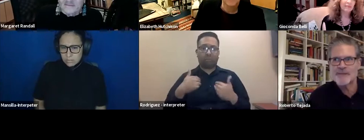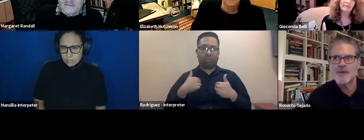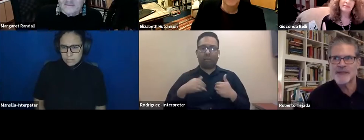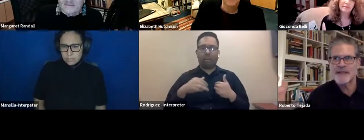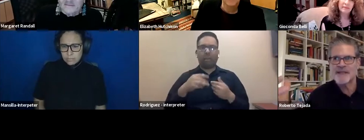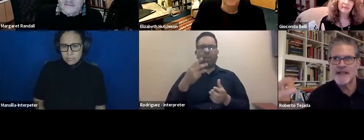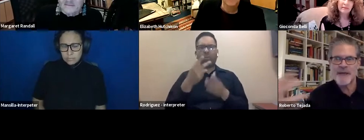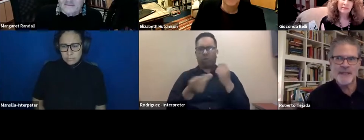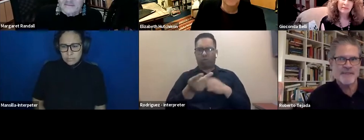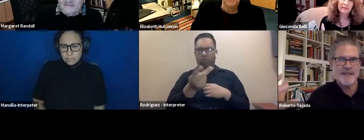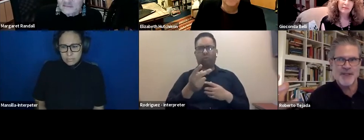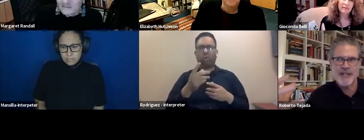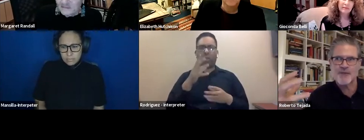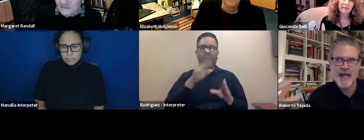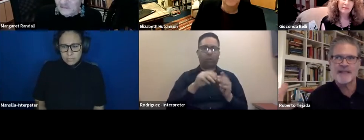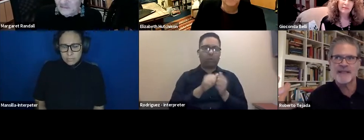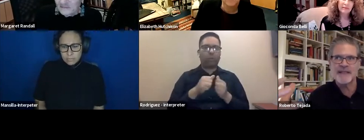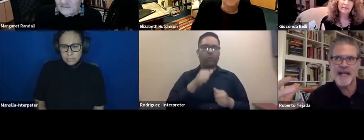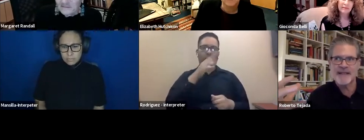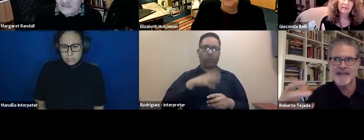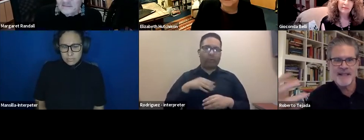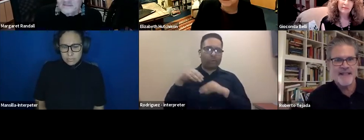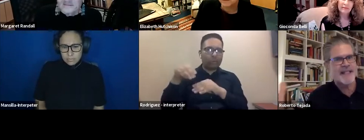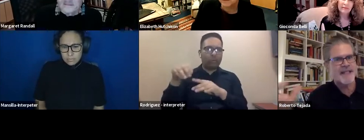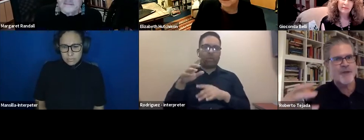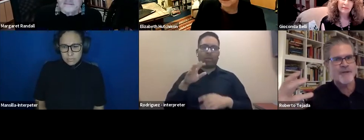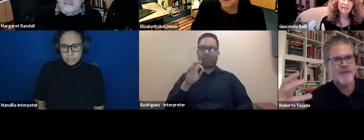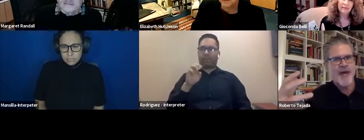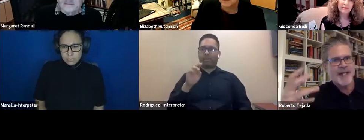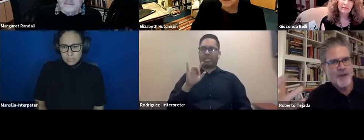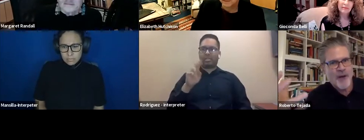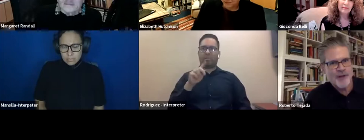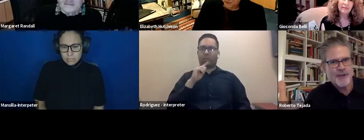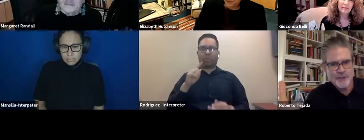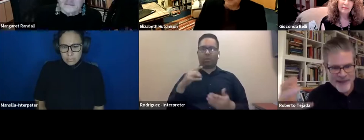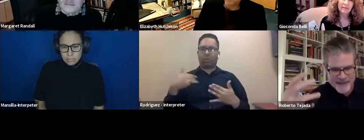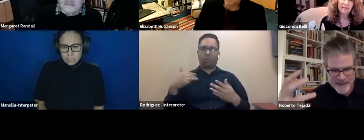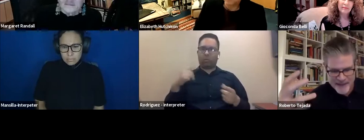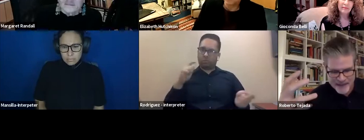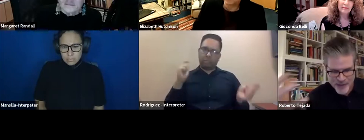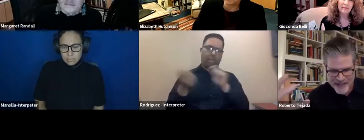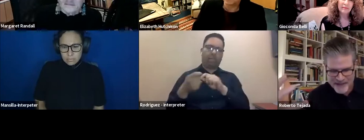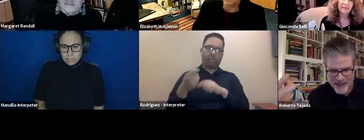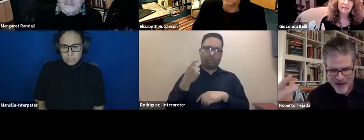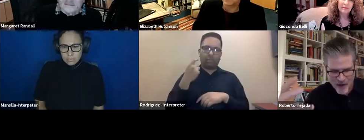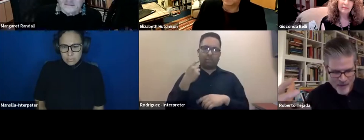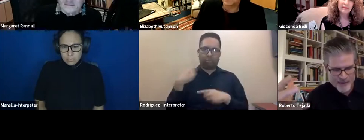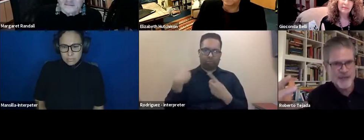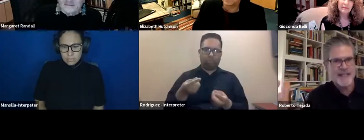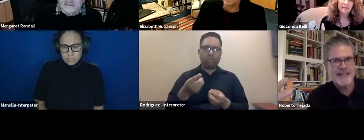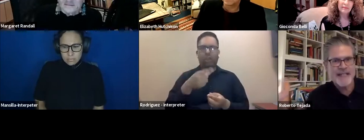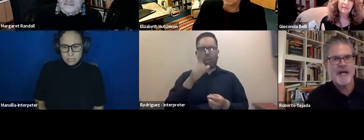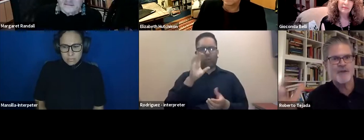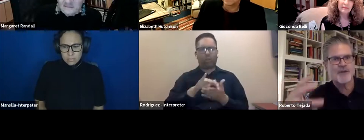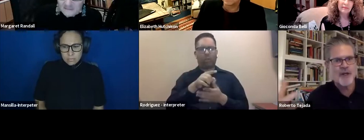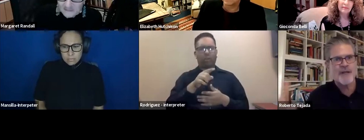the women's movement and feminism has changed radically in the last decades. I wonder if, I know Margaret, you've translated a trans author,